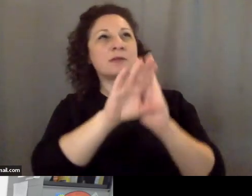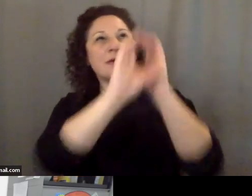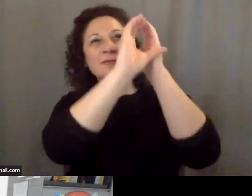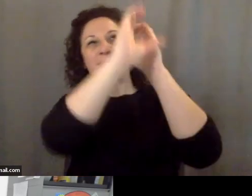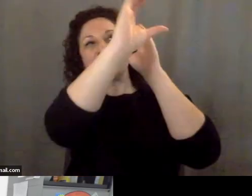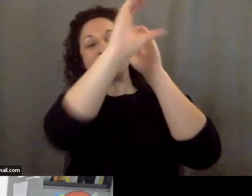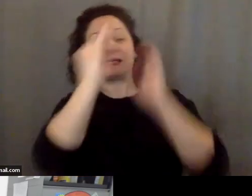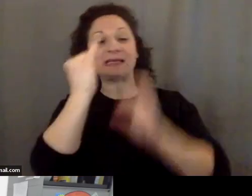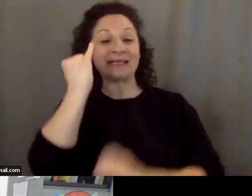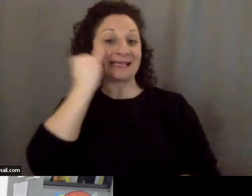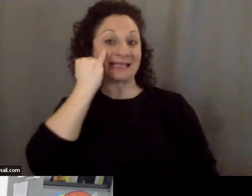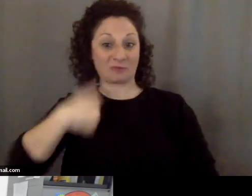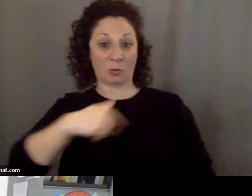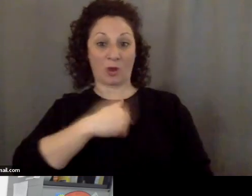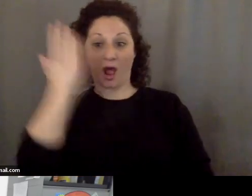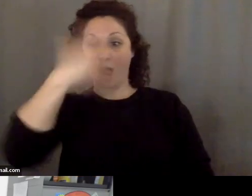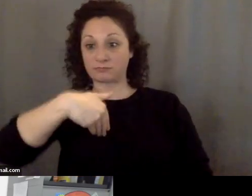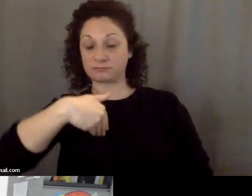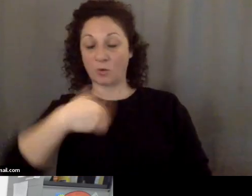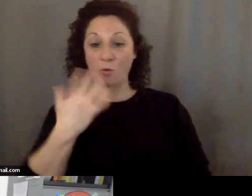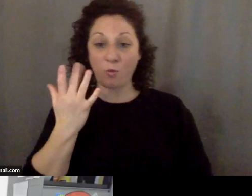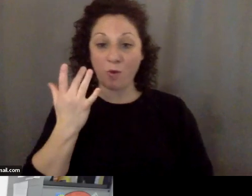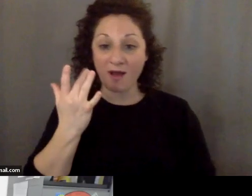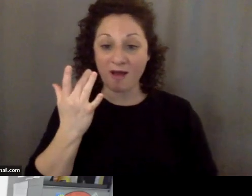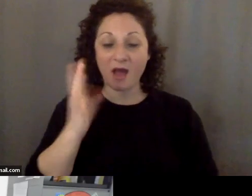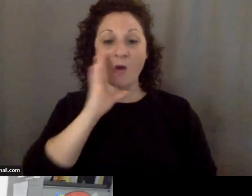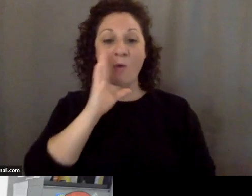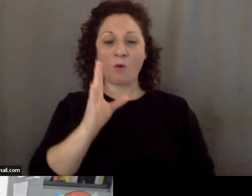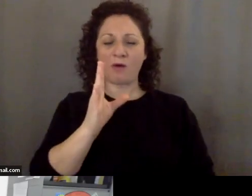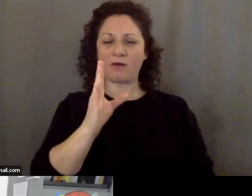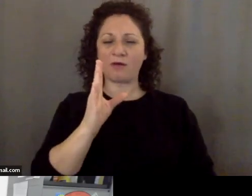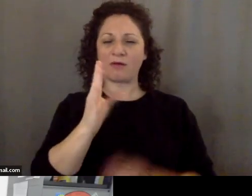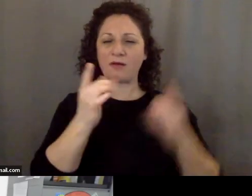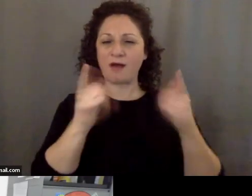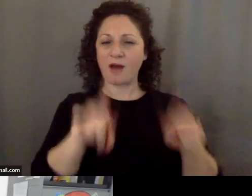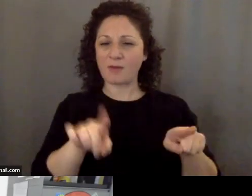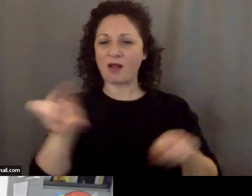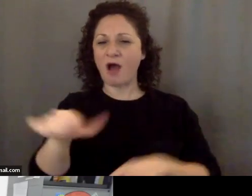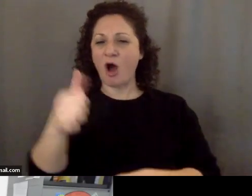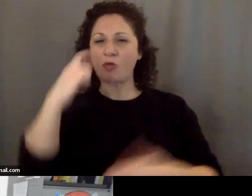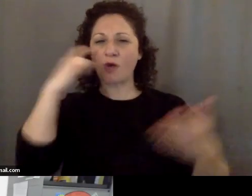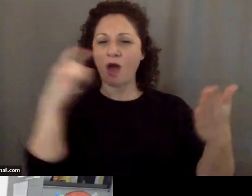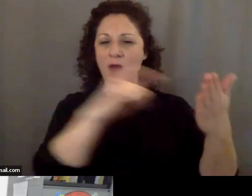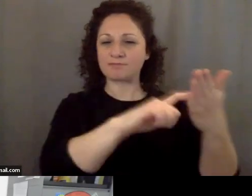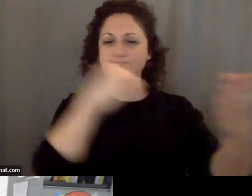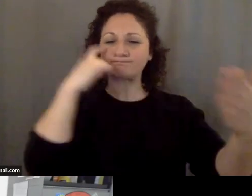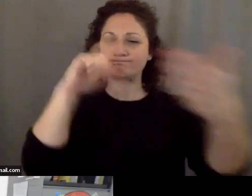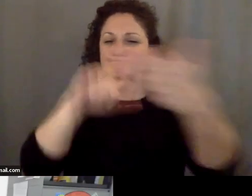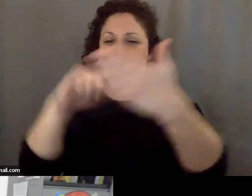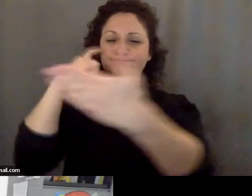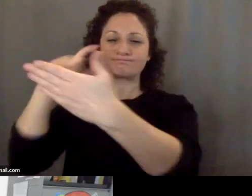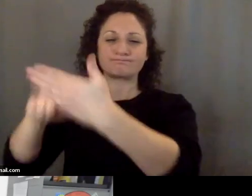because it subsequently devolves, that there have been other sightings of balloons that we didn't hear about.